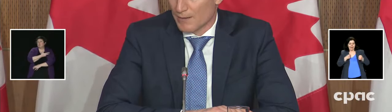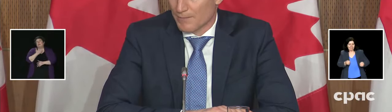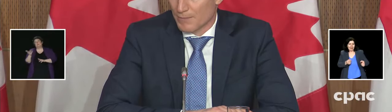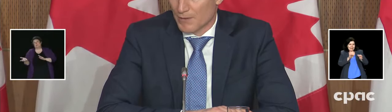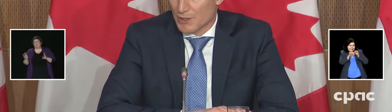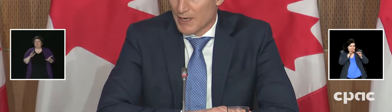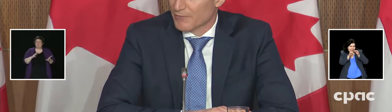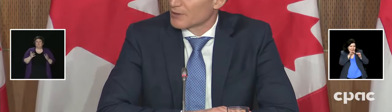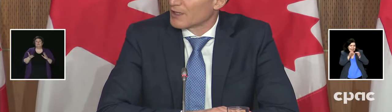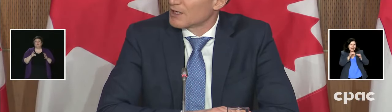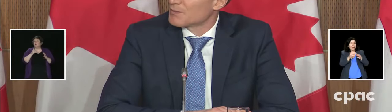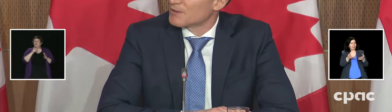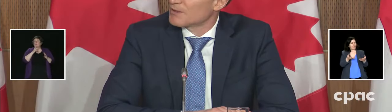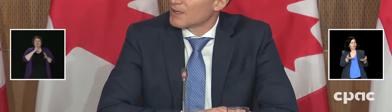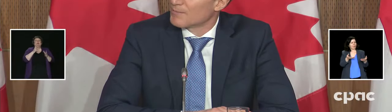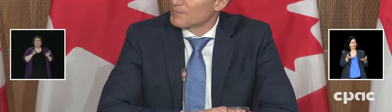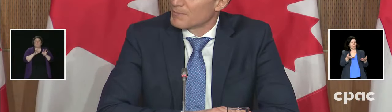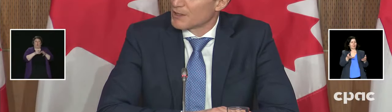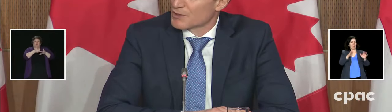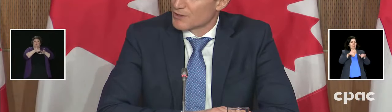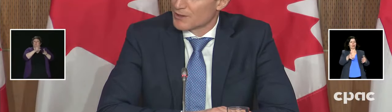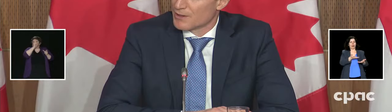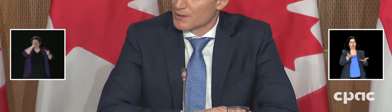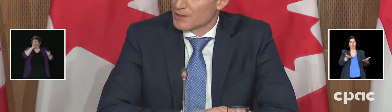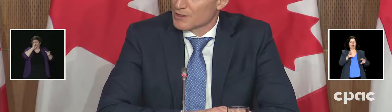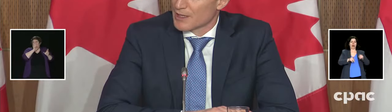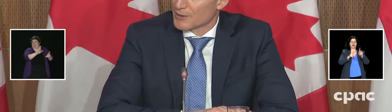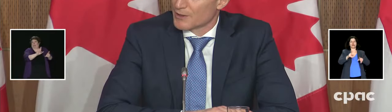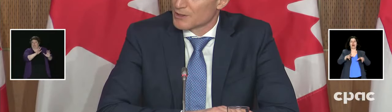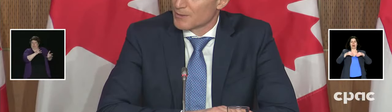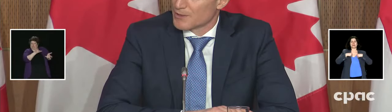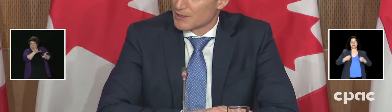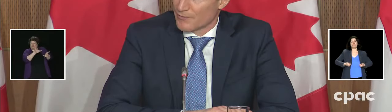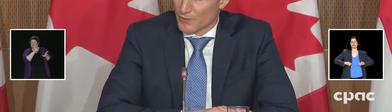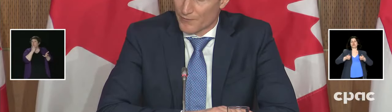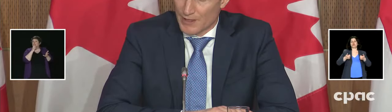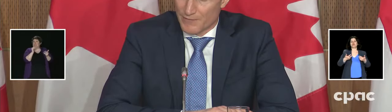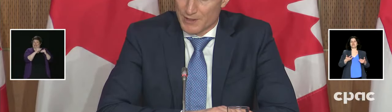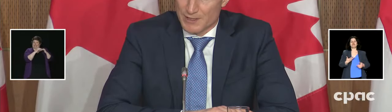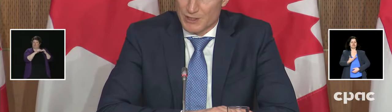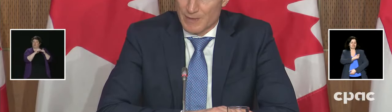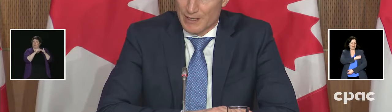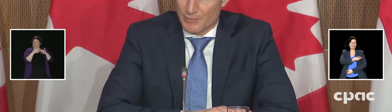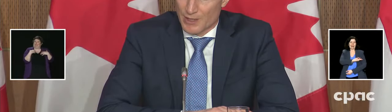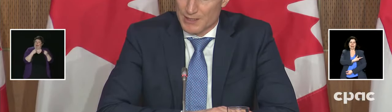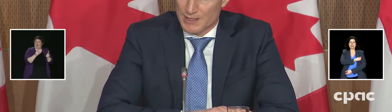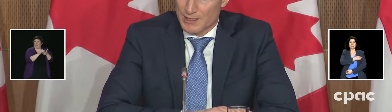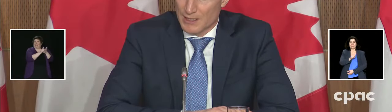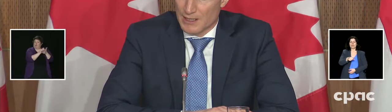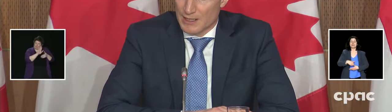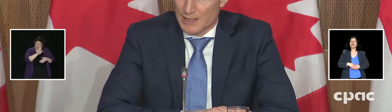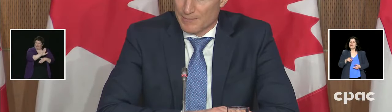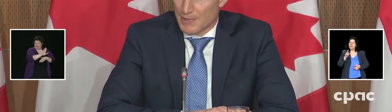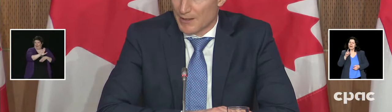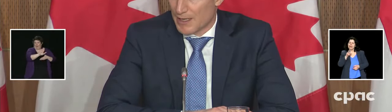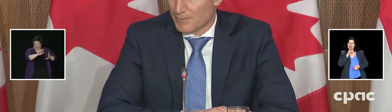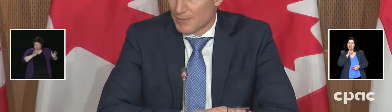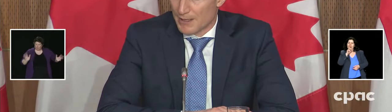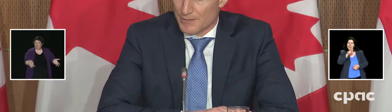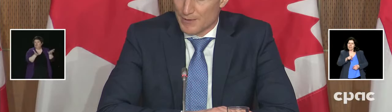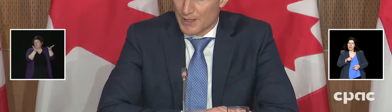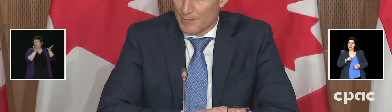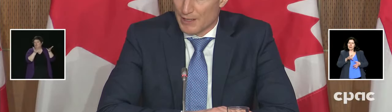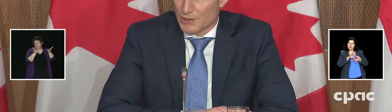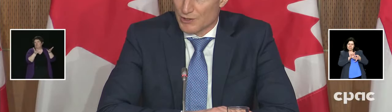a respectful engagement, making sure that indigenous health leadership is at the forefront of the decision-making process and